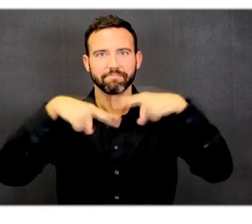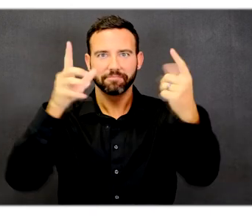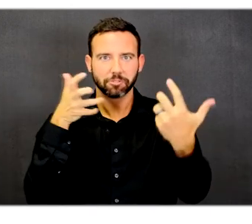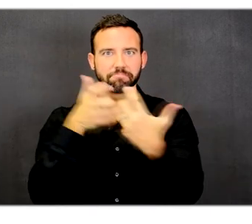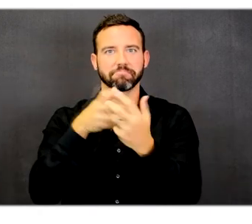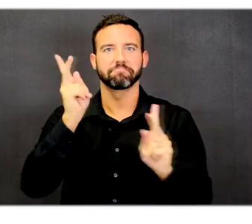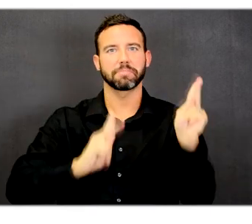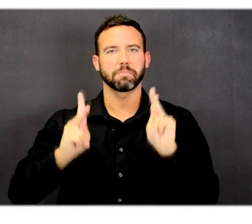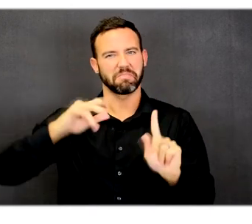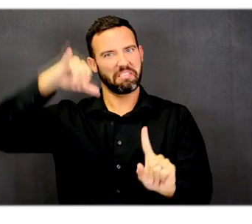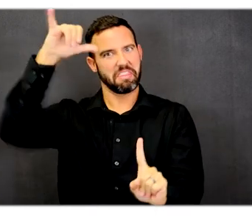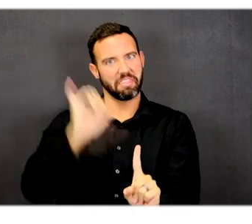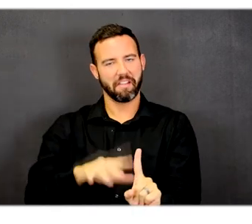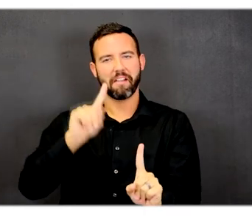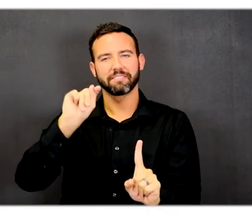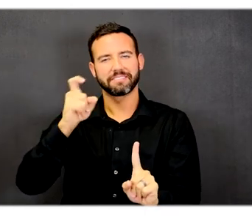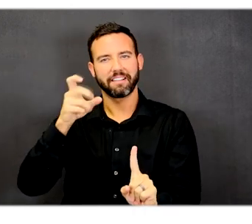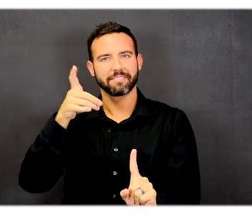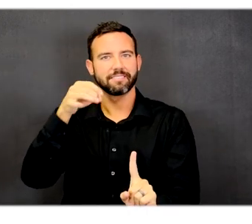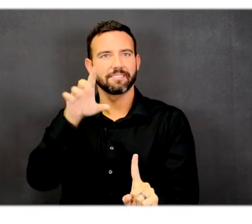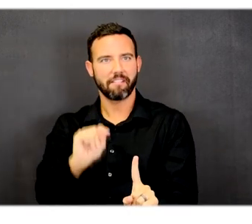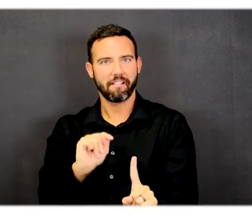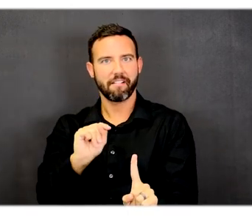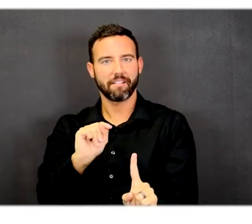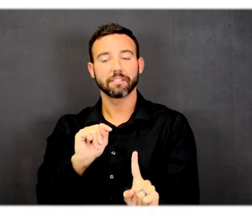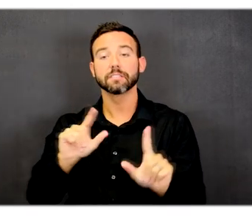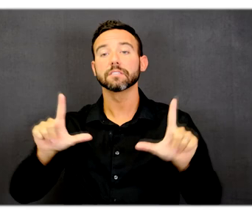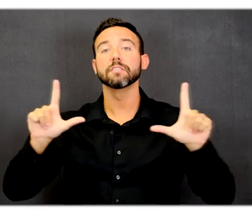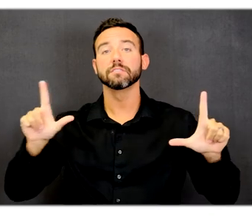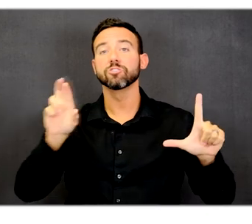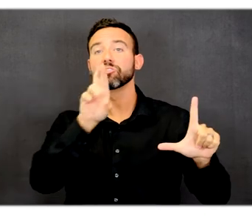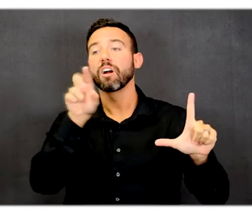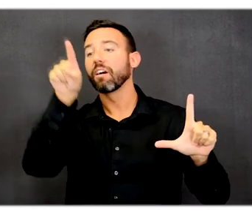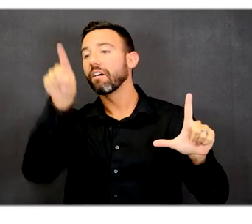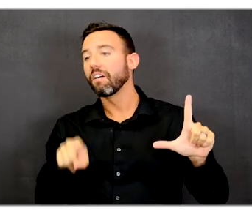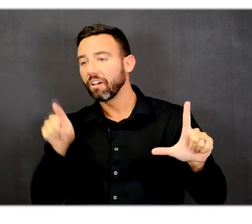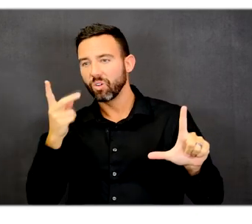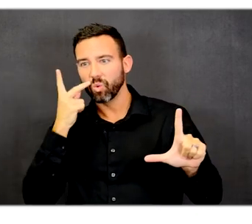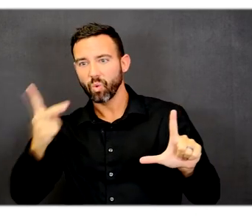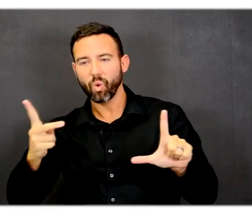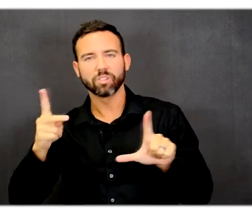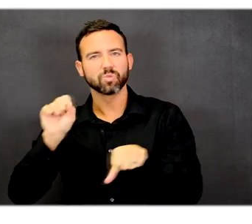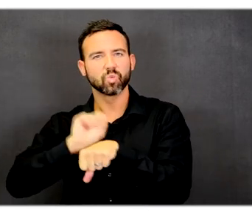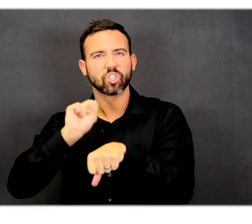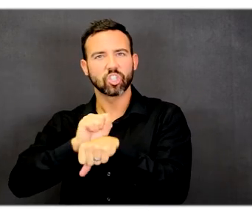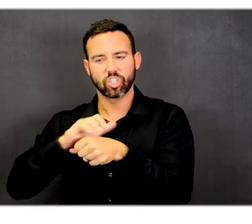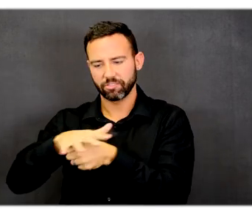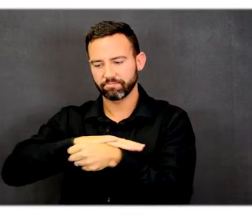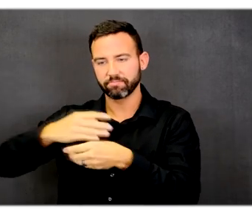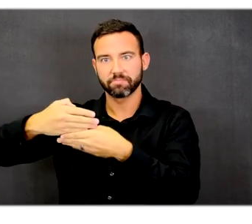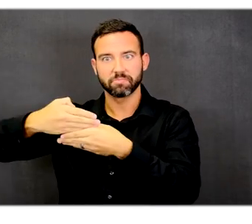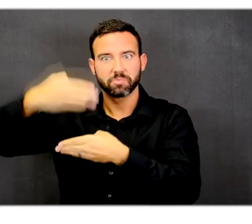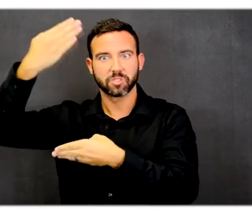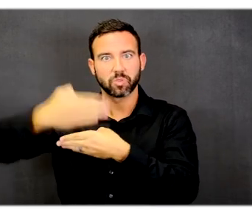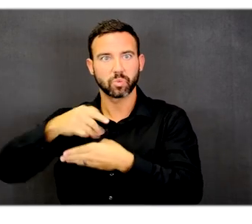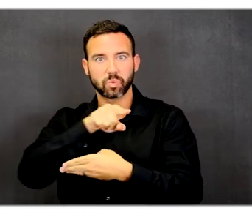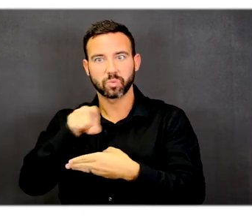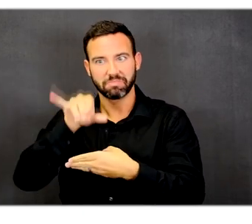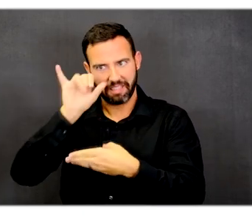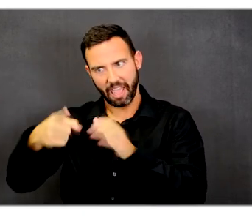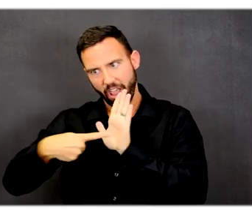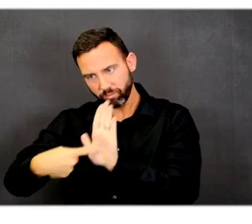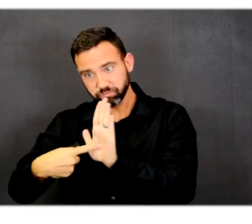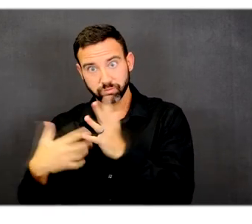To the right of the components is a picture of a workspace with windows. This represents a community, TxDOT.